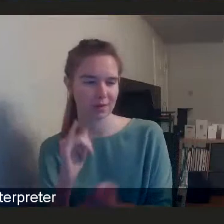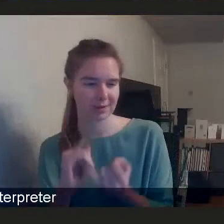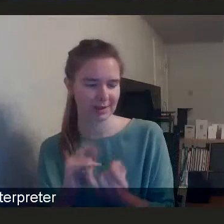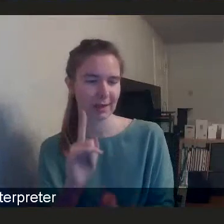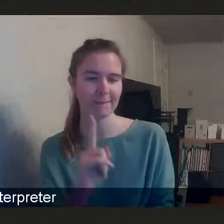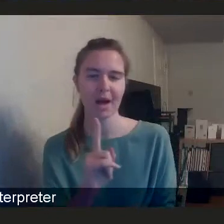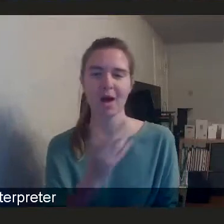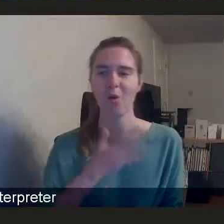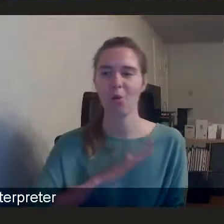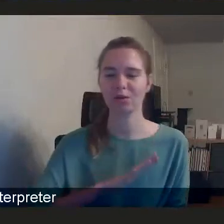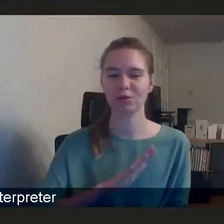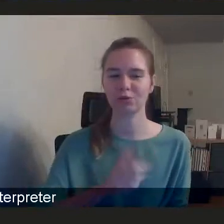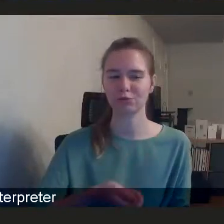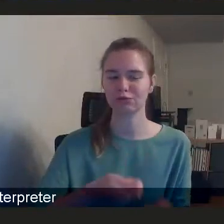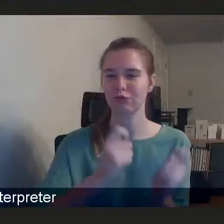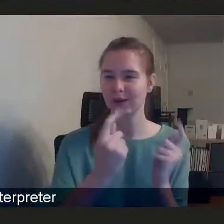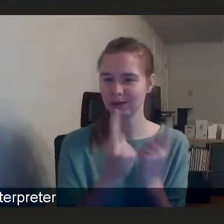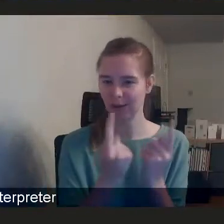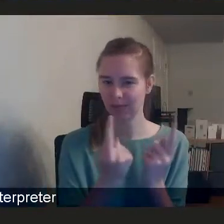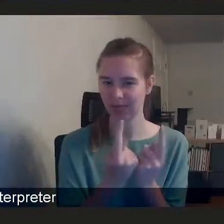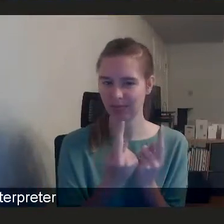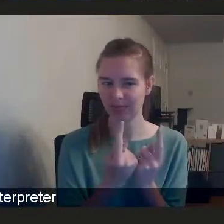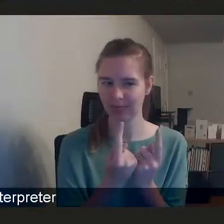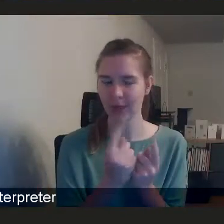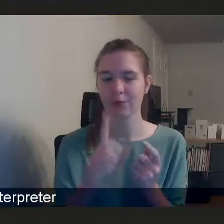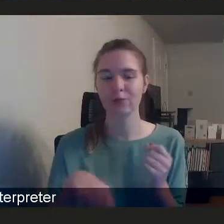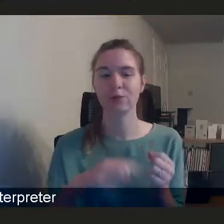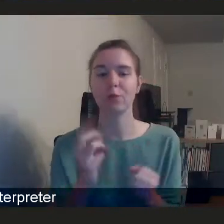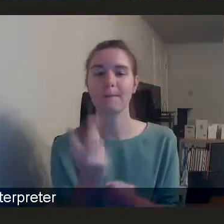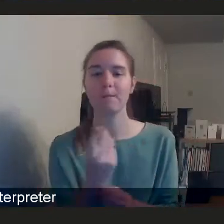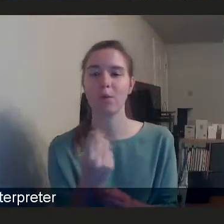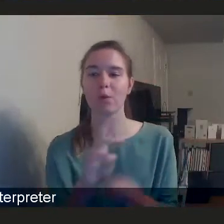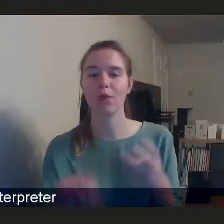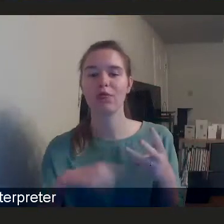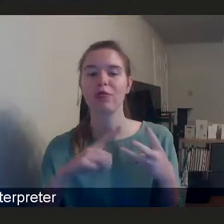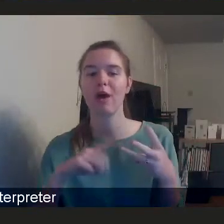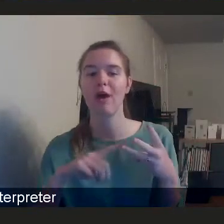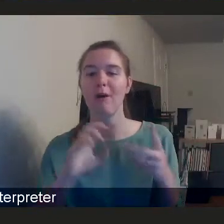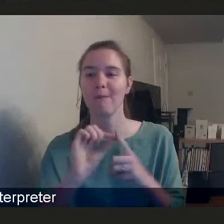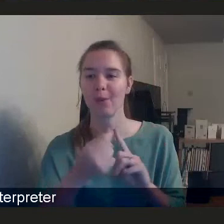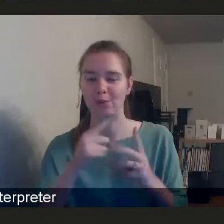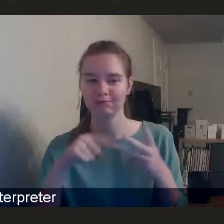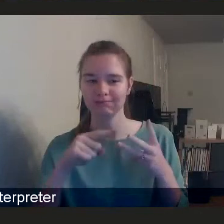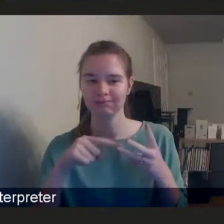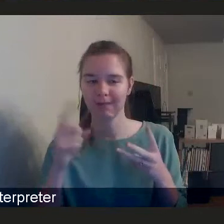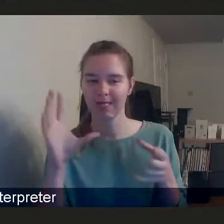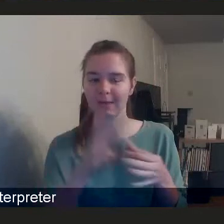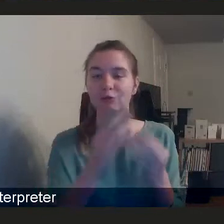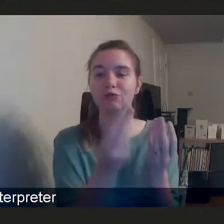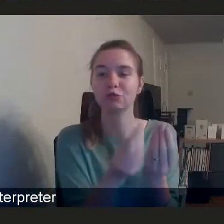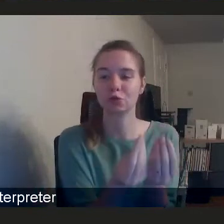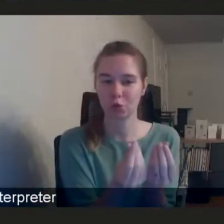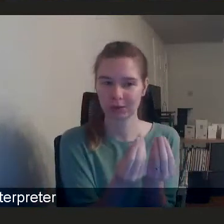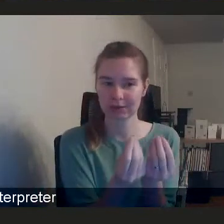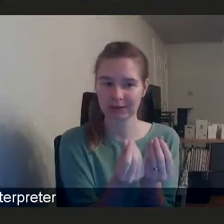pick up on the third point that you both made, and that's about resources being